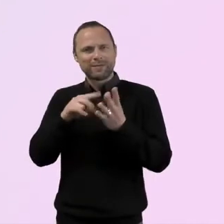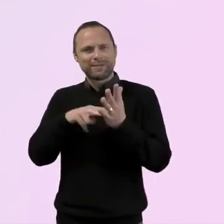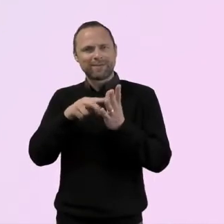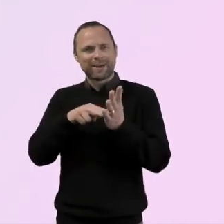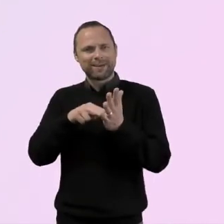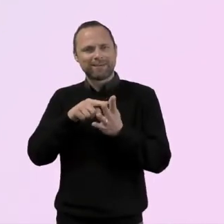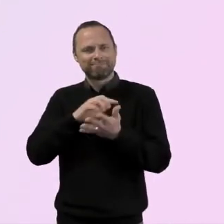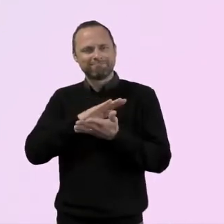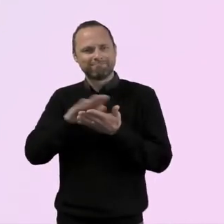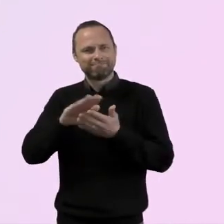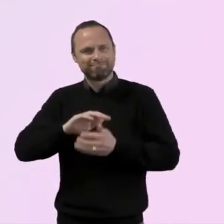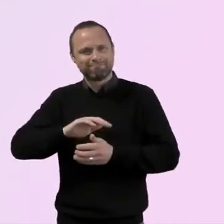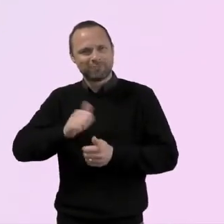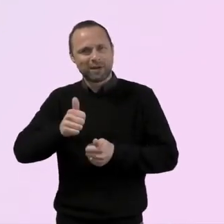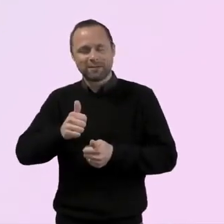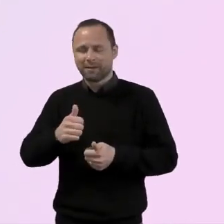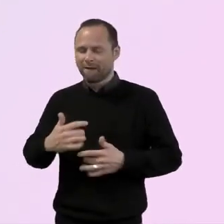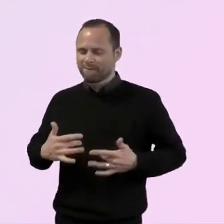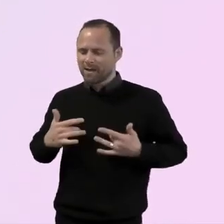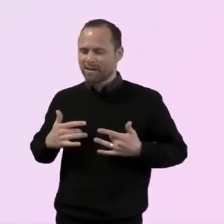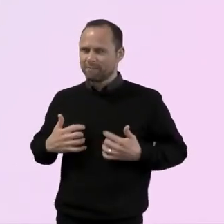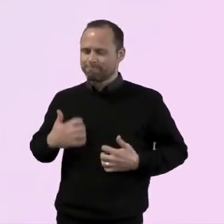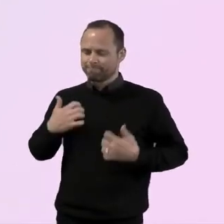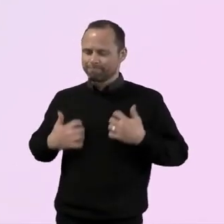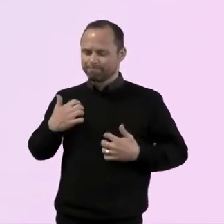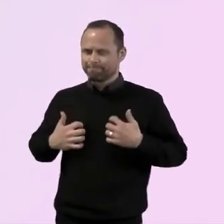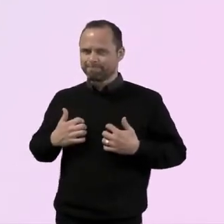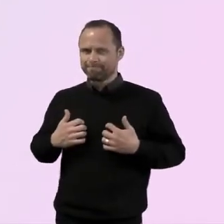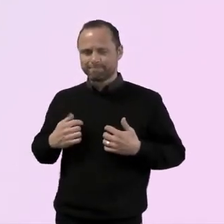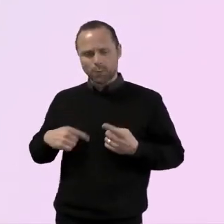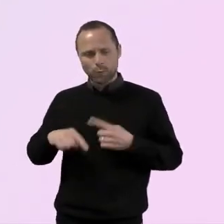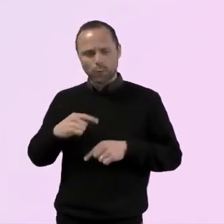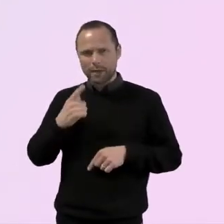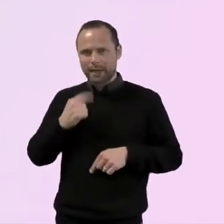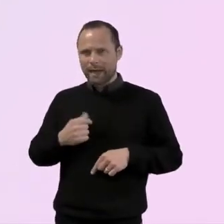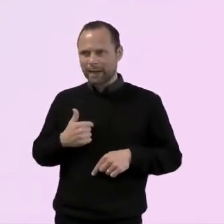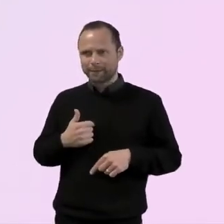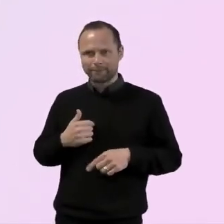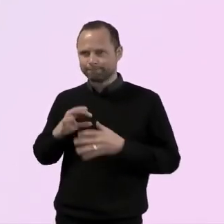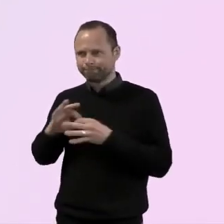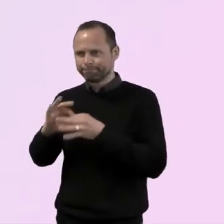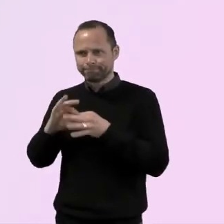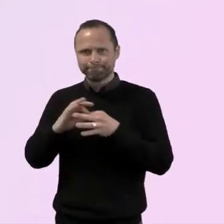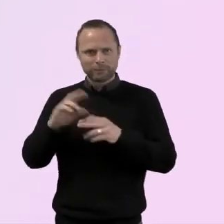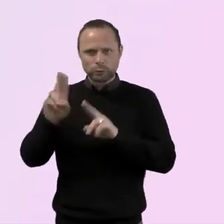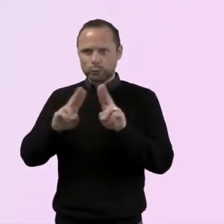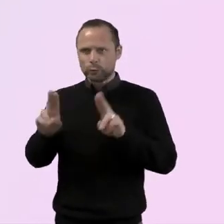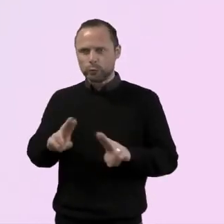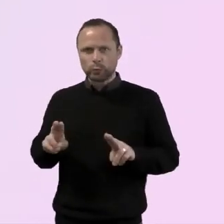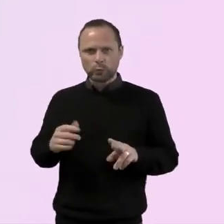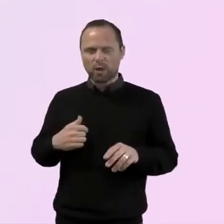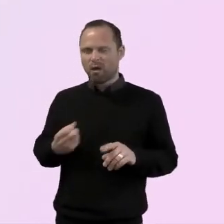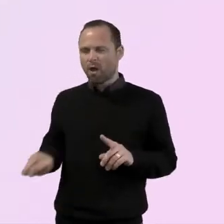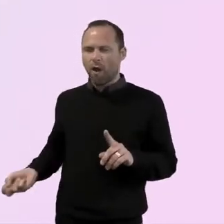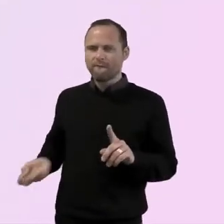That's great. Um, I'm inspired about what we can start doing in our, in schools rather than just offering the, the,